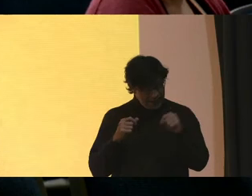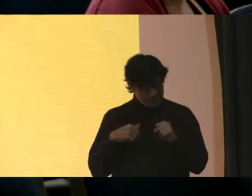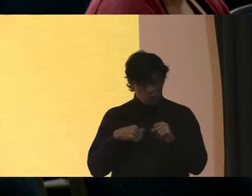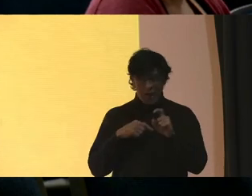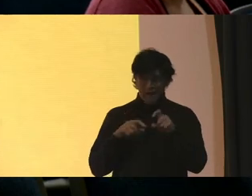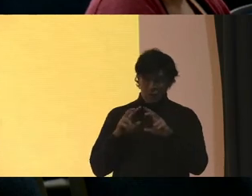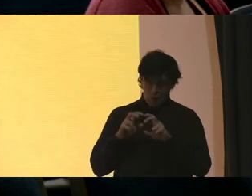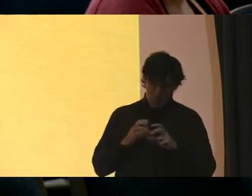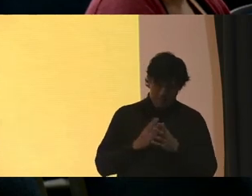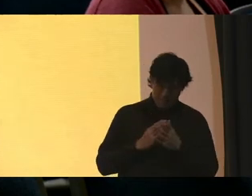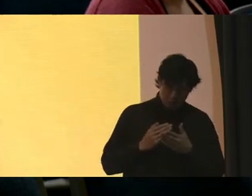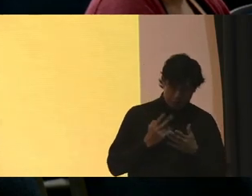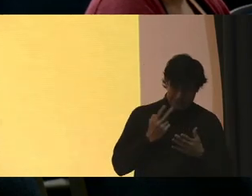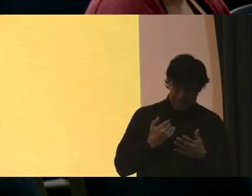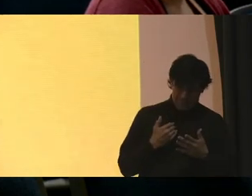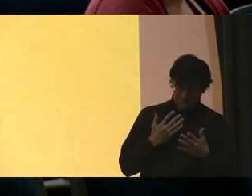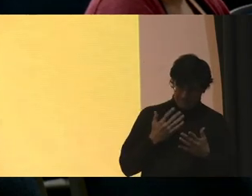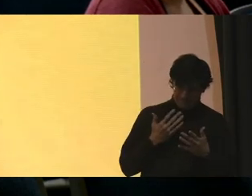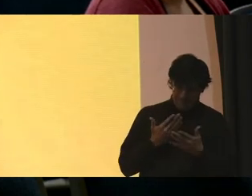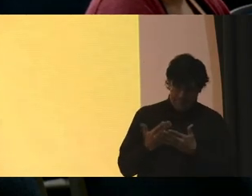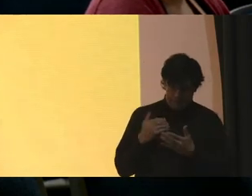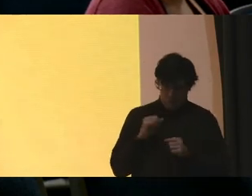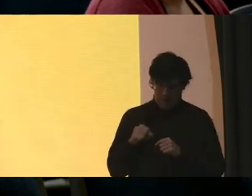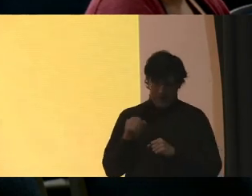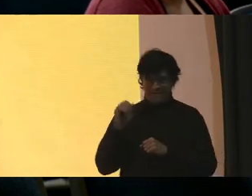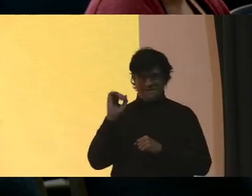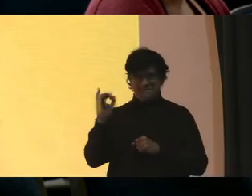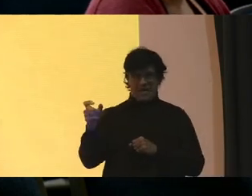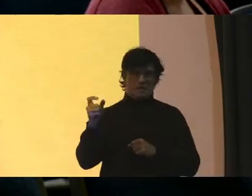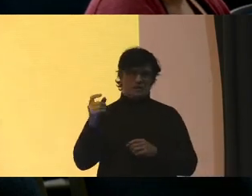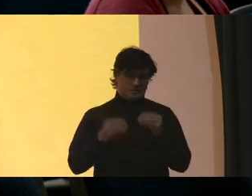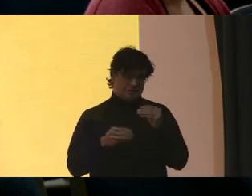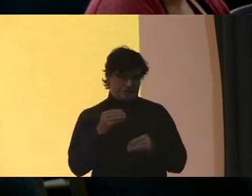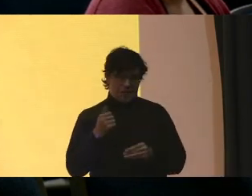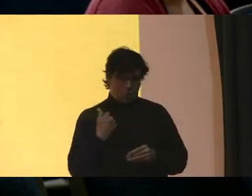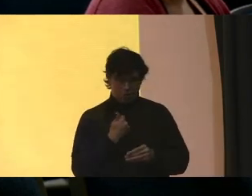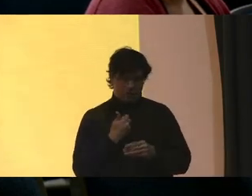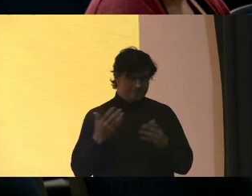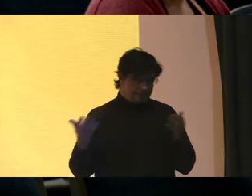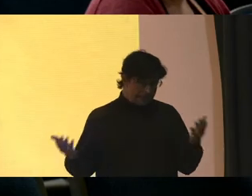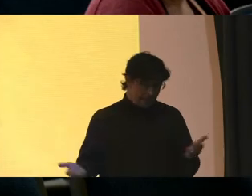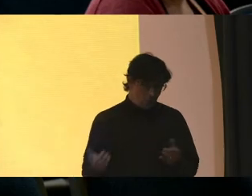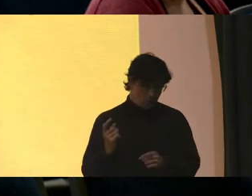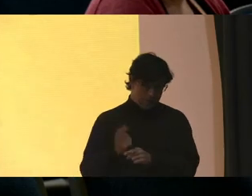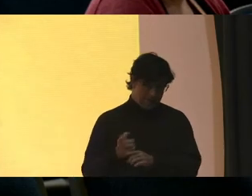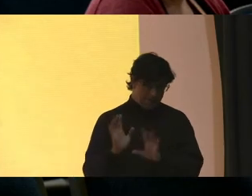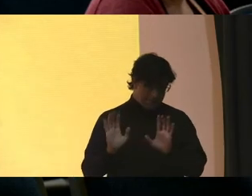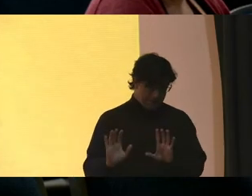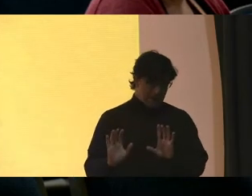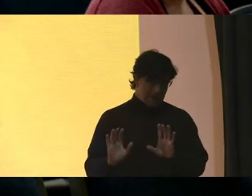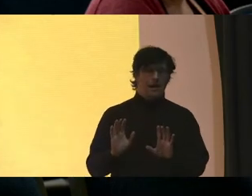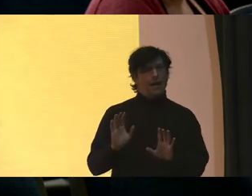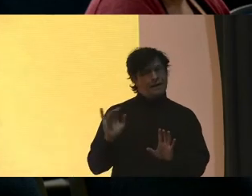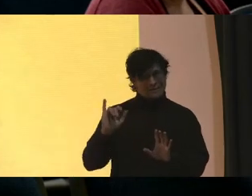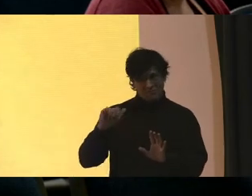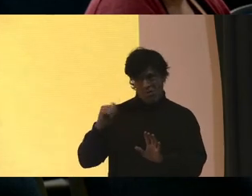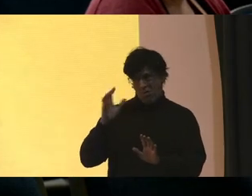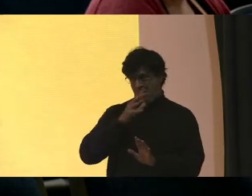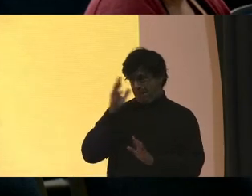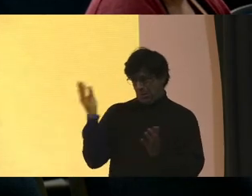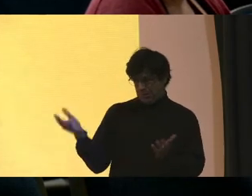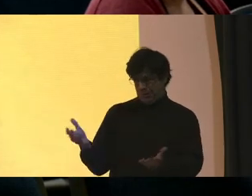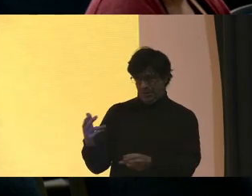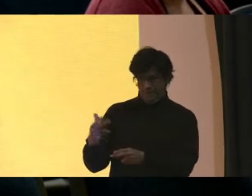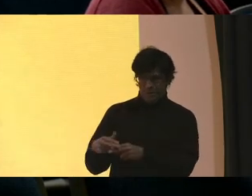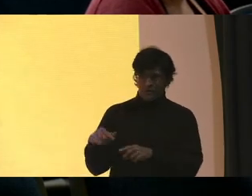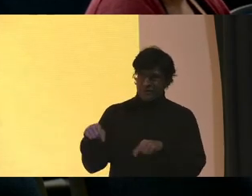look at our budget to see if there's things that we can fix, you know, ourselves here Right? But like other parents here mentioned,